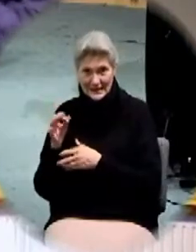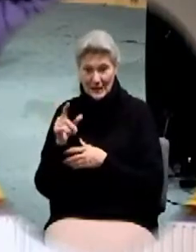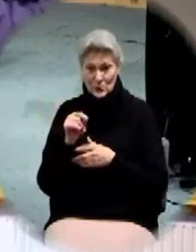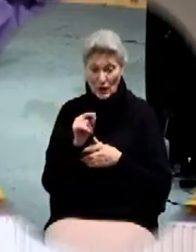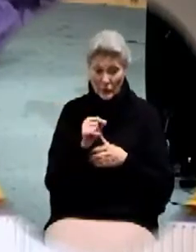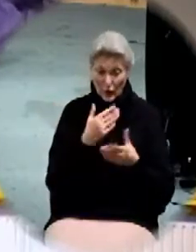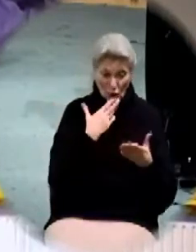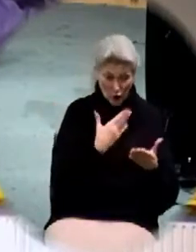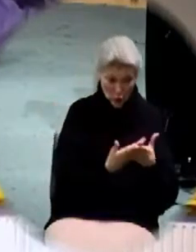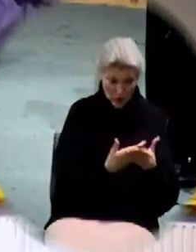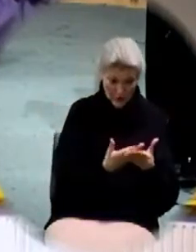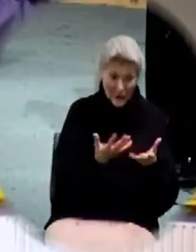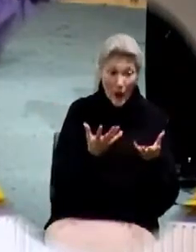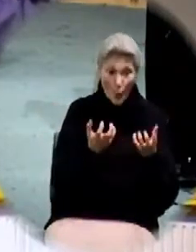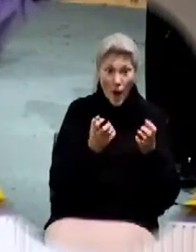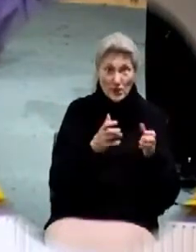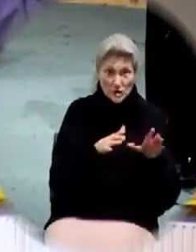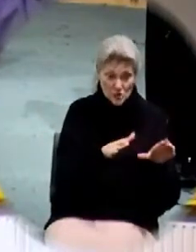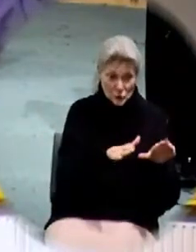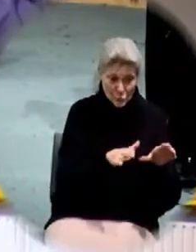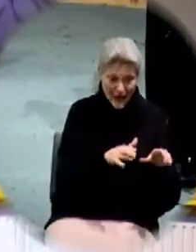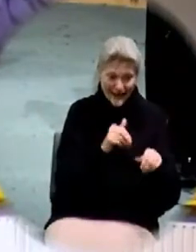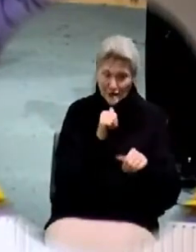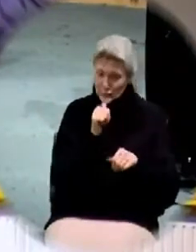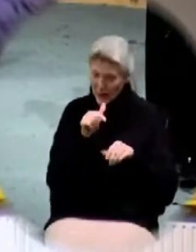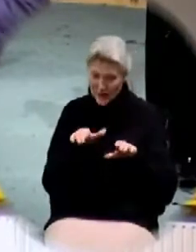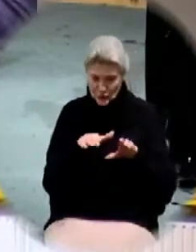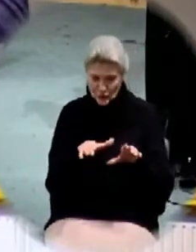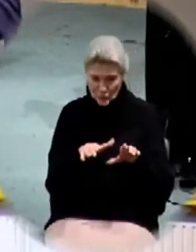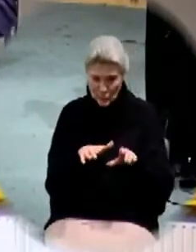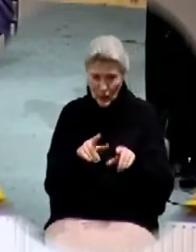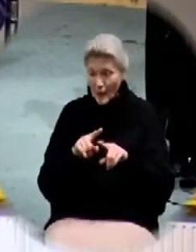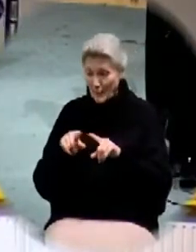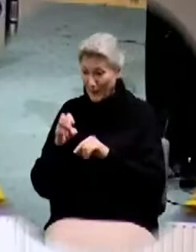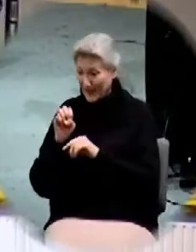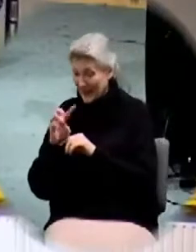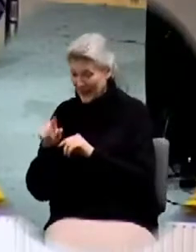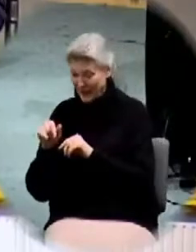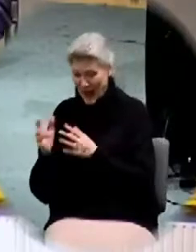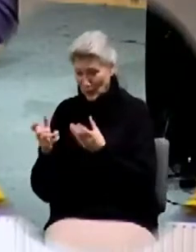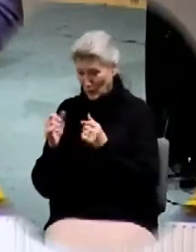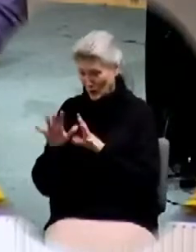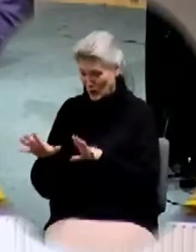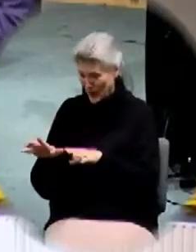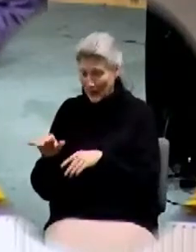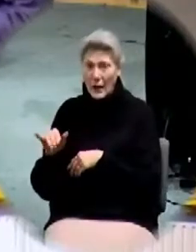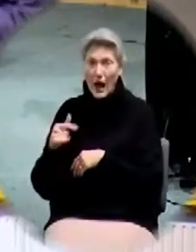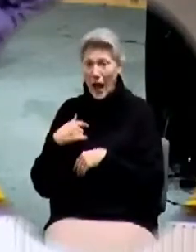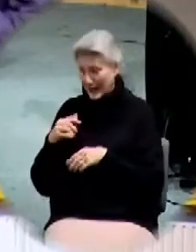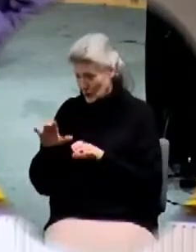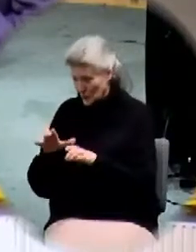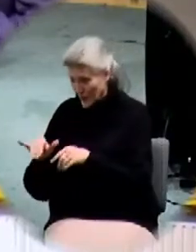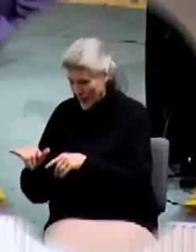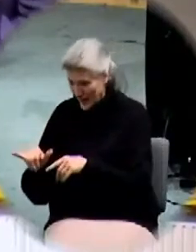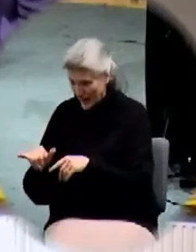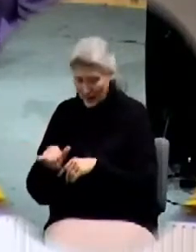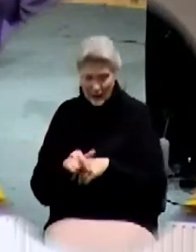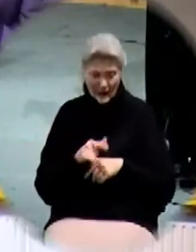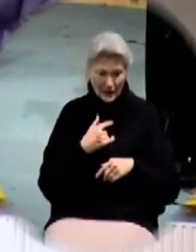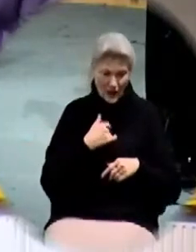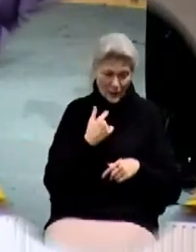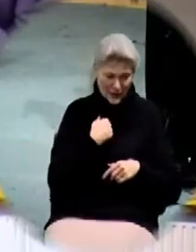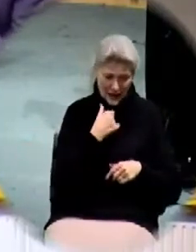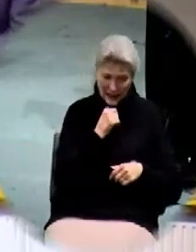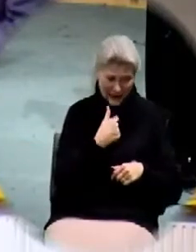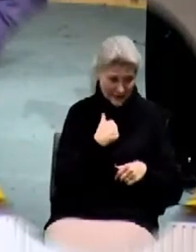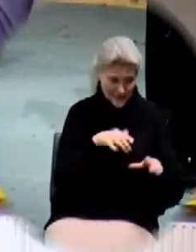that I would, I do not. But the evil of which I would not, that I do. Now if I do, that I would not. And it is no more I